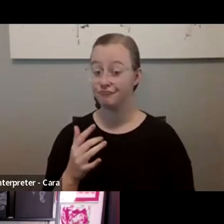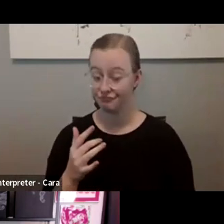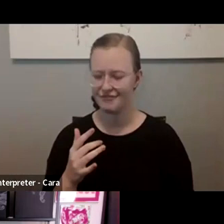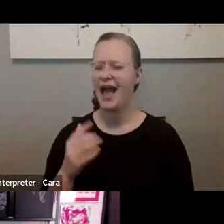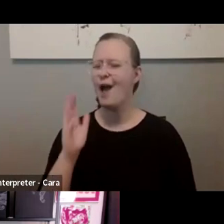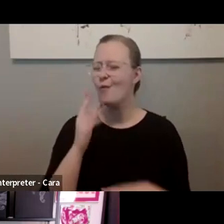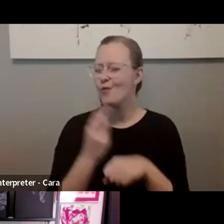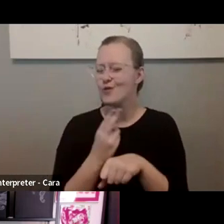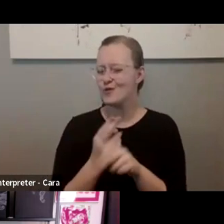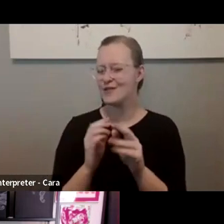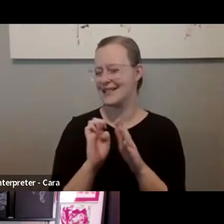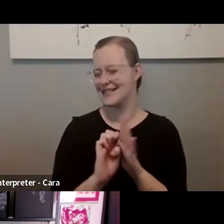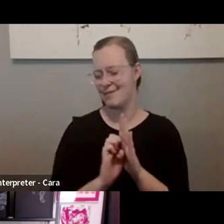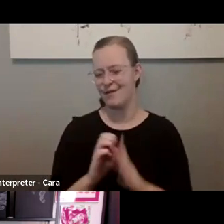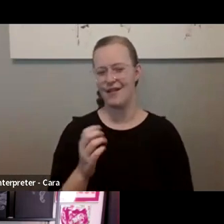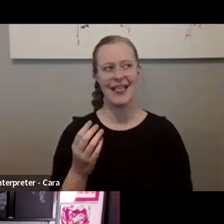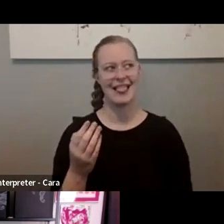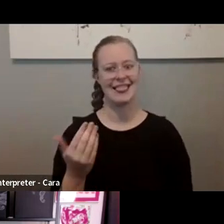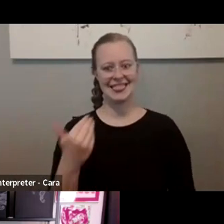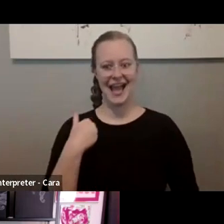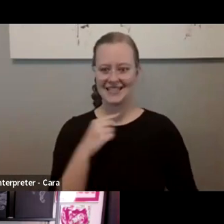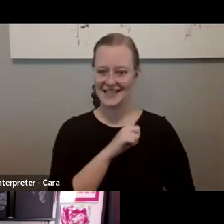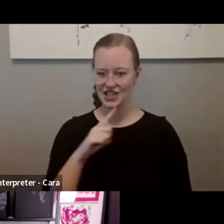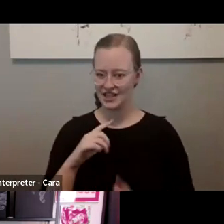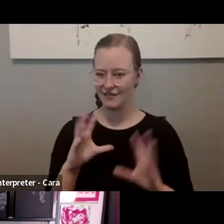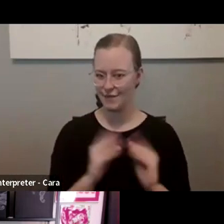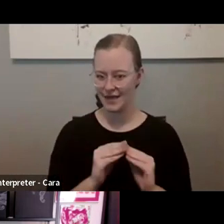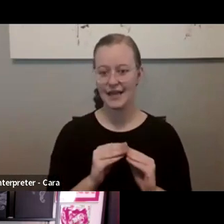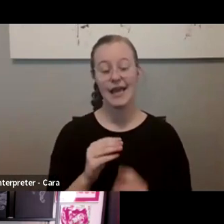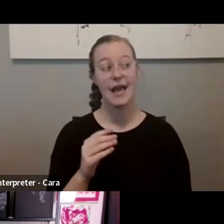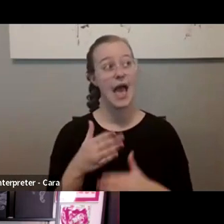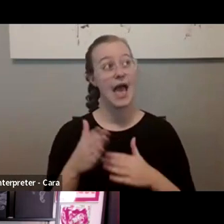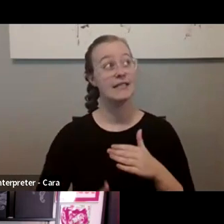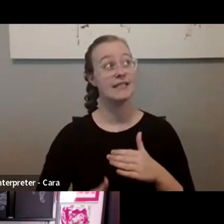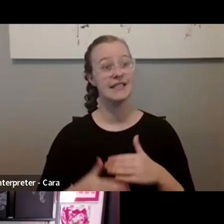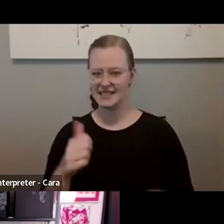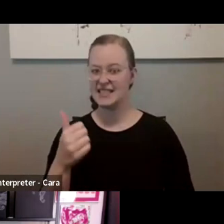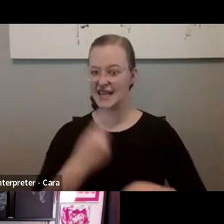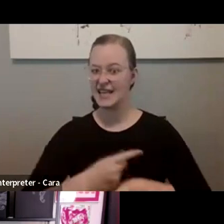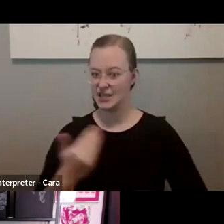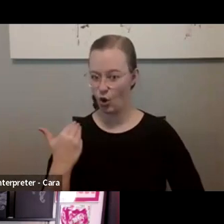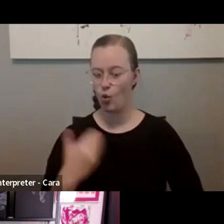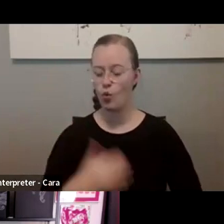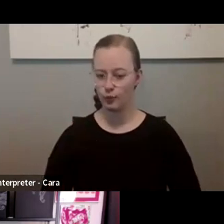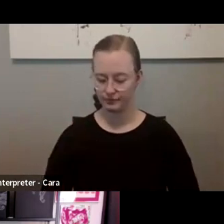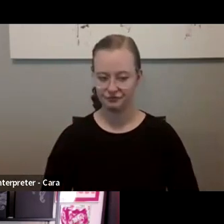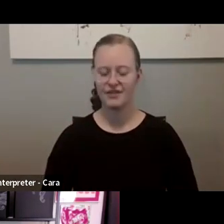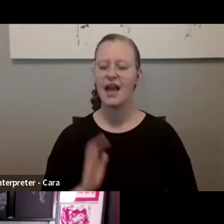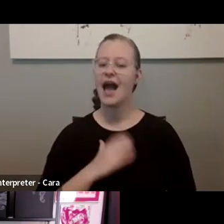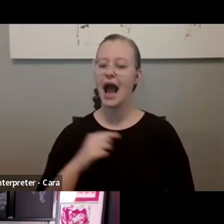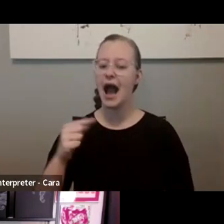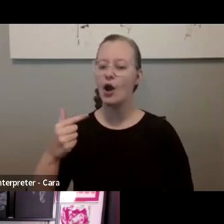example from our last legislative session, which just ended about 10 days ago. Our governor